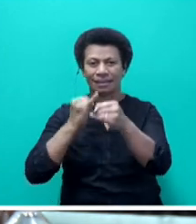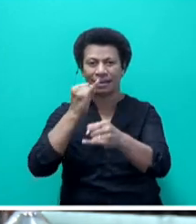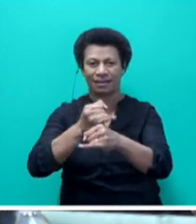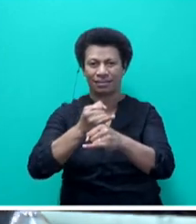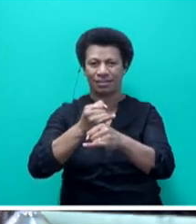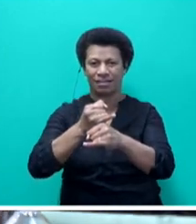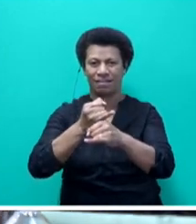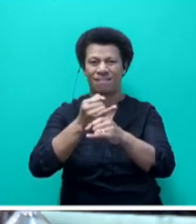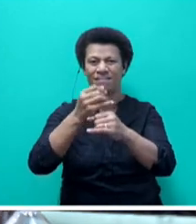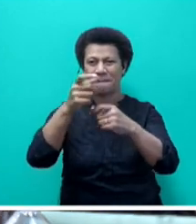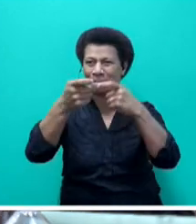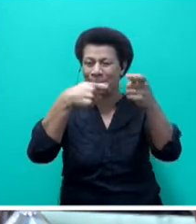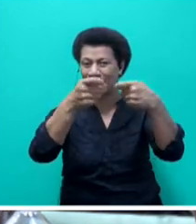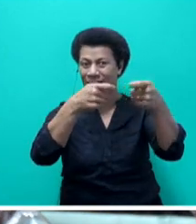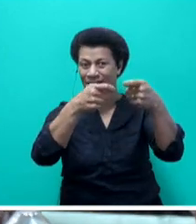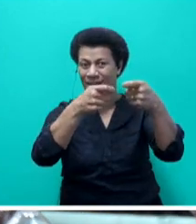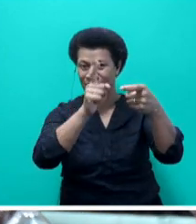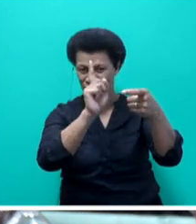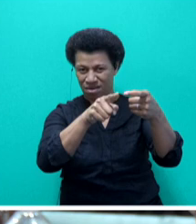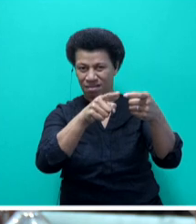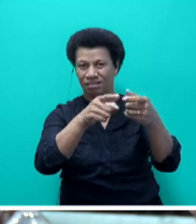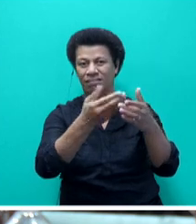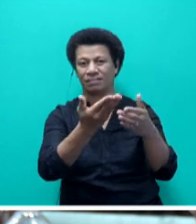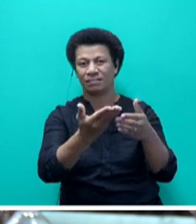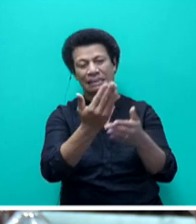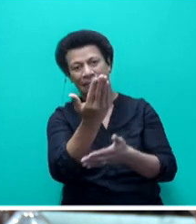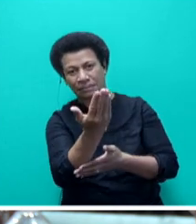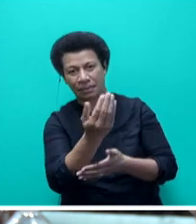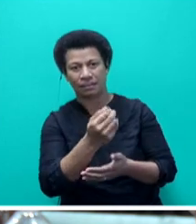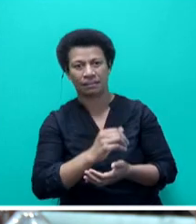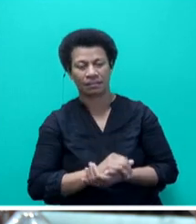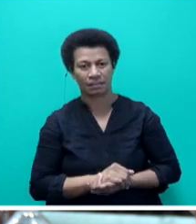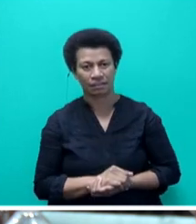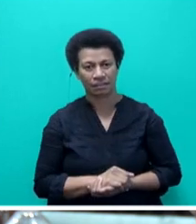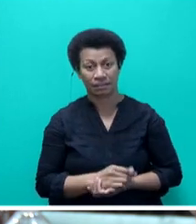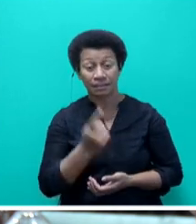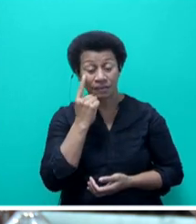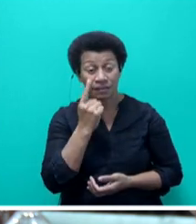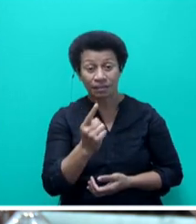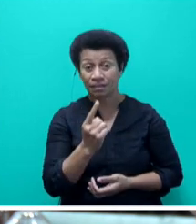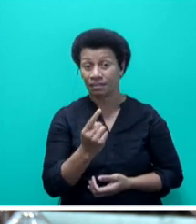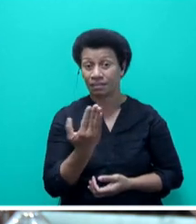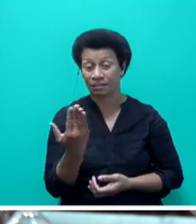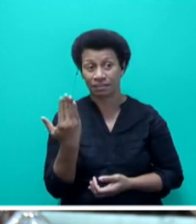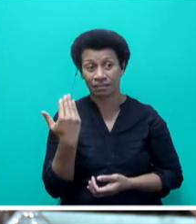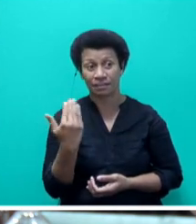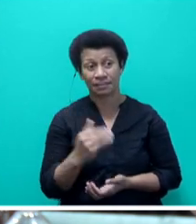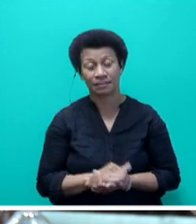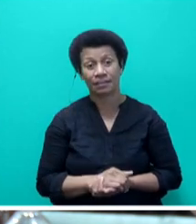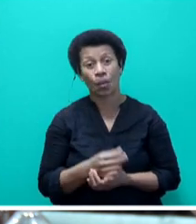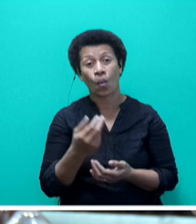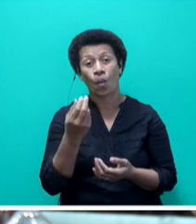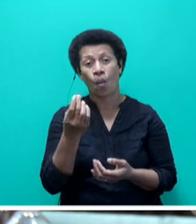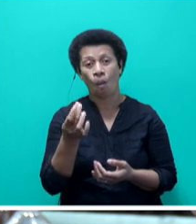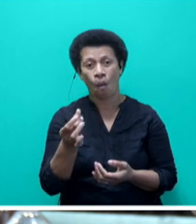conditions. There is currently, sir, we saw that the barrel of oil